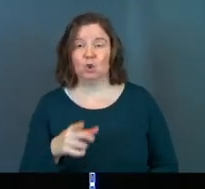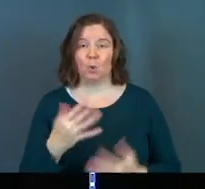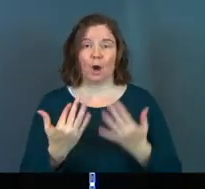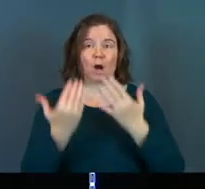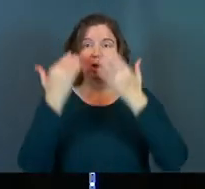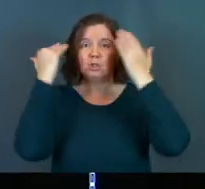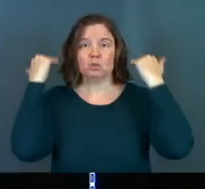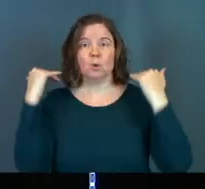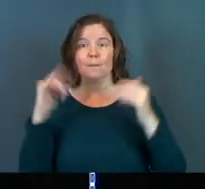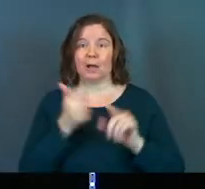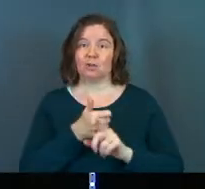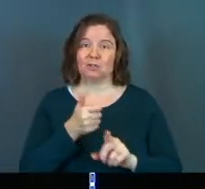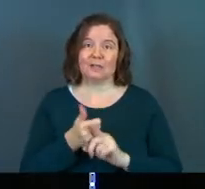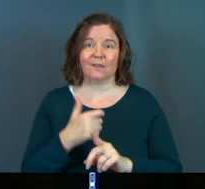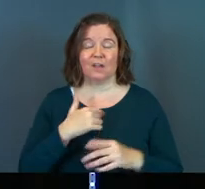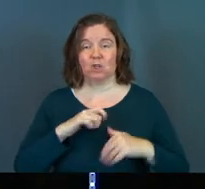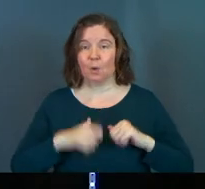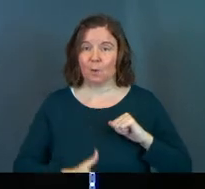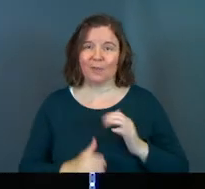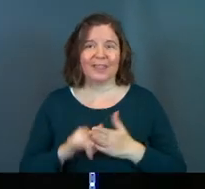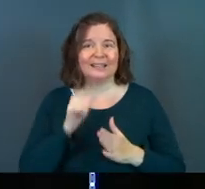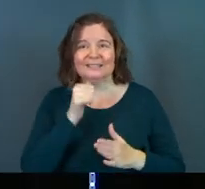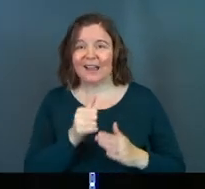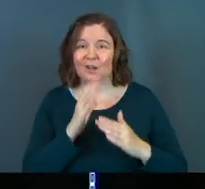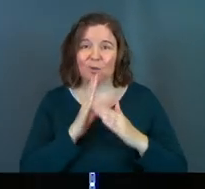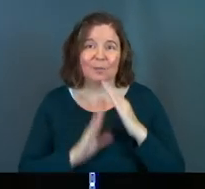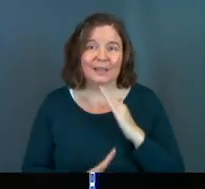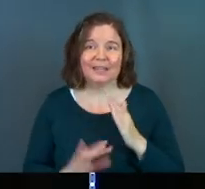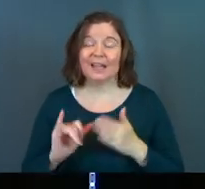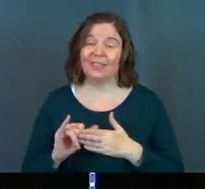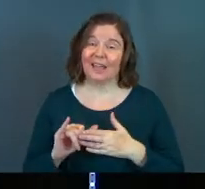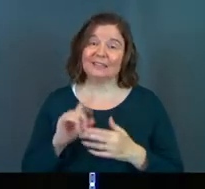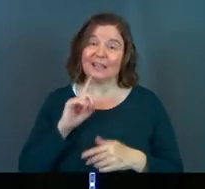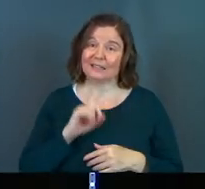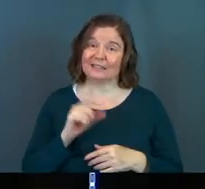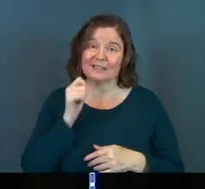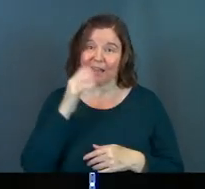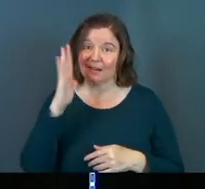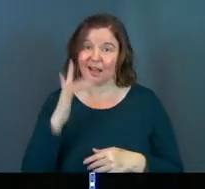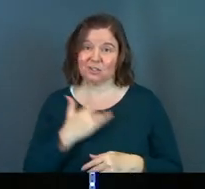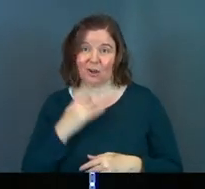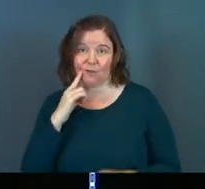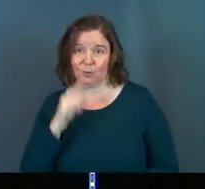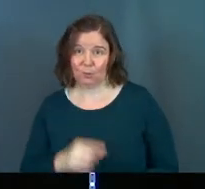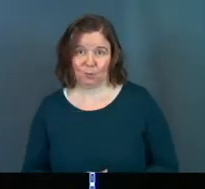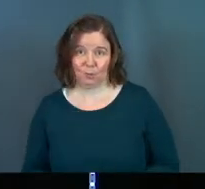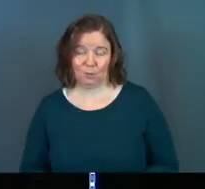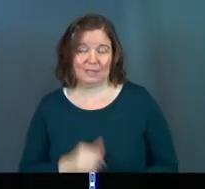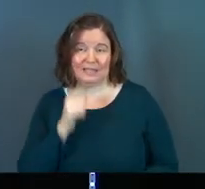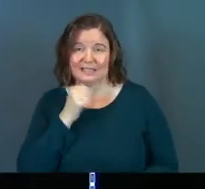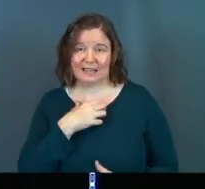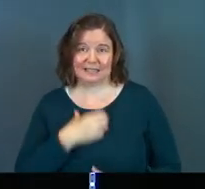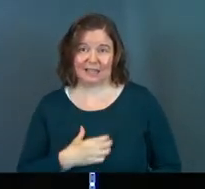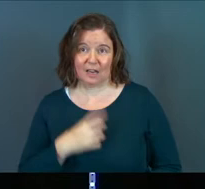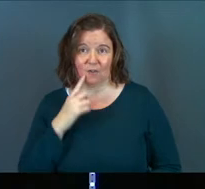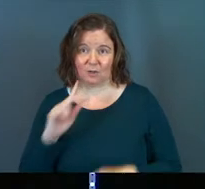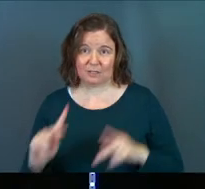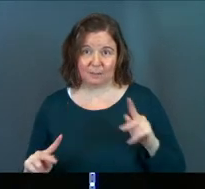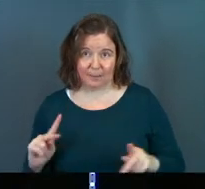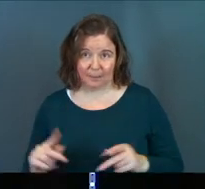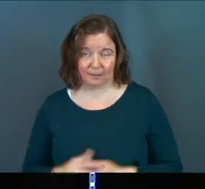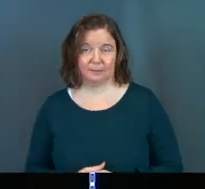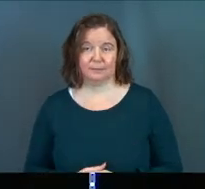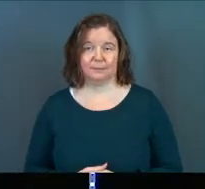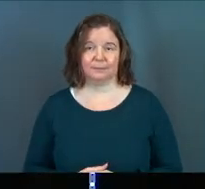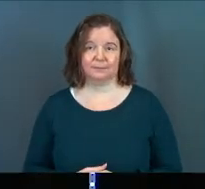consumed by yourself and your brokenness. That's not humility. And that is absolutely not God's heart for you. That is not his desire for his people.